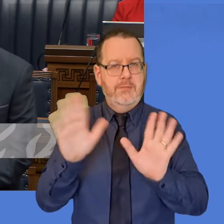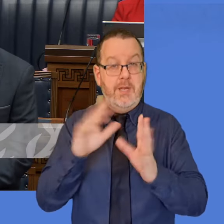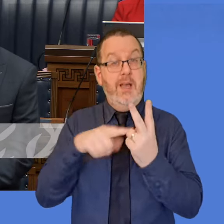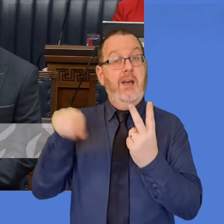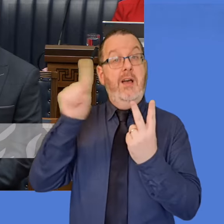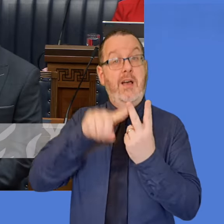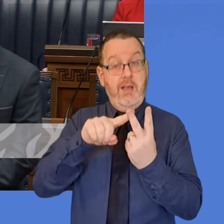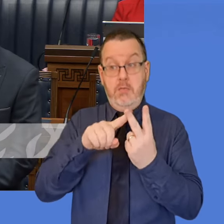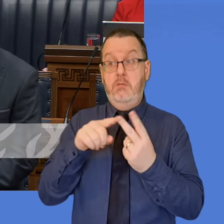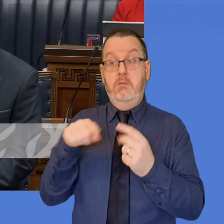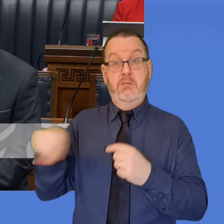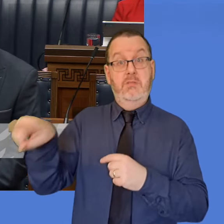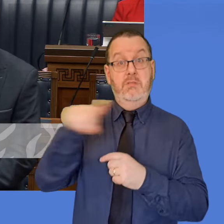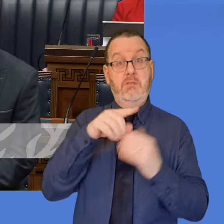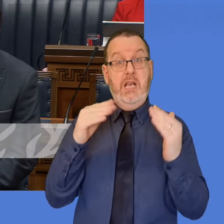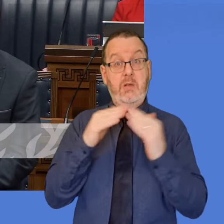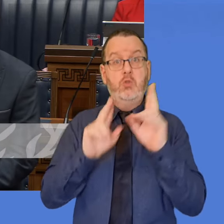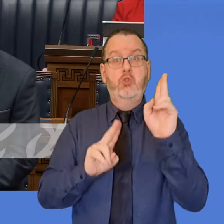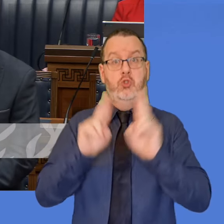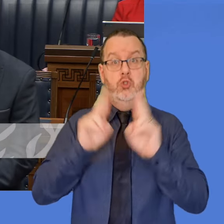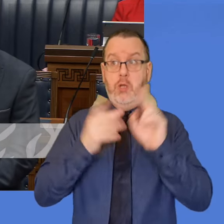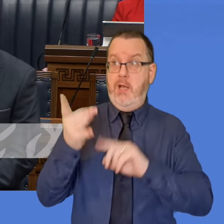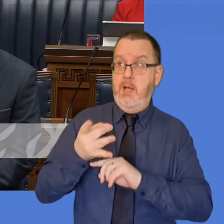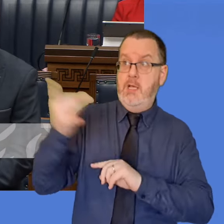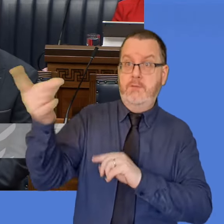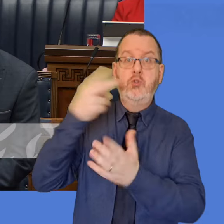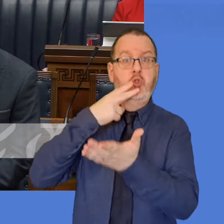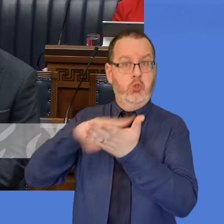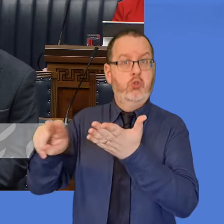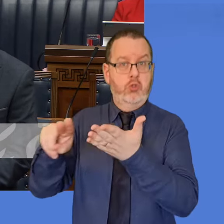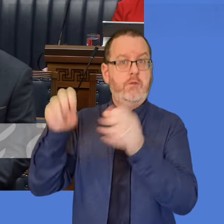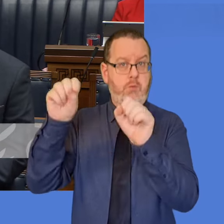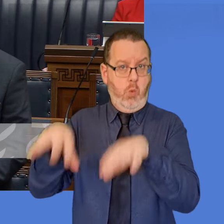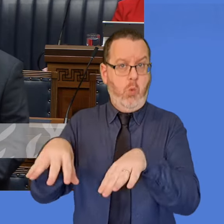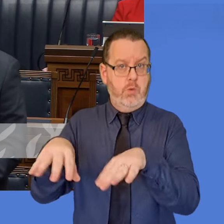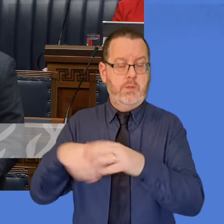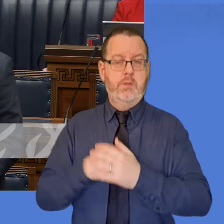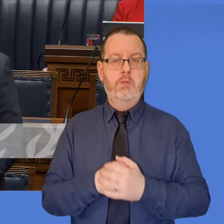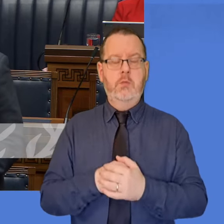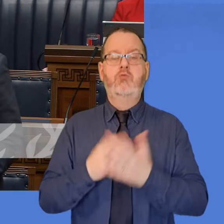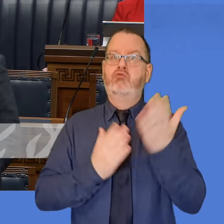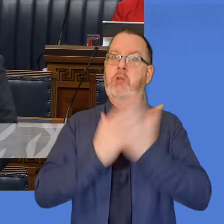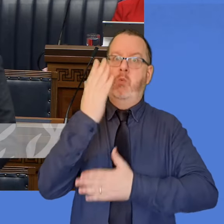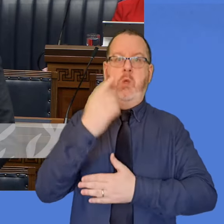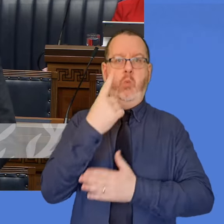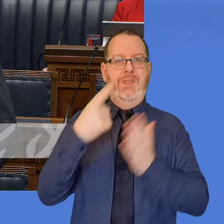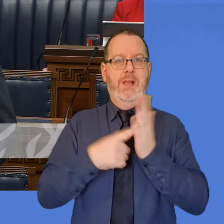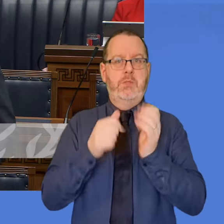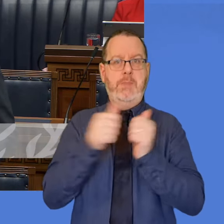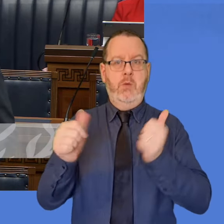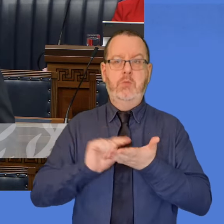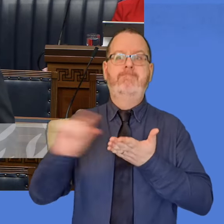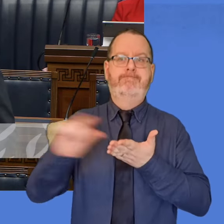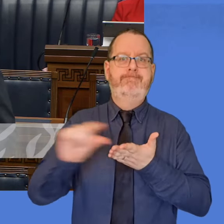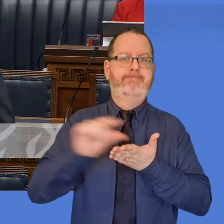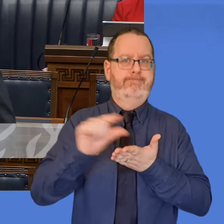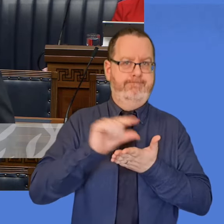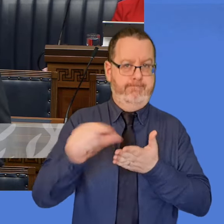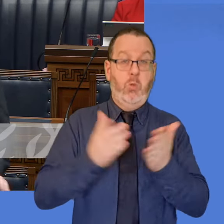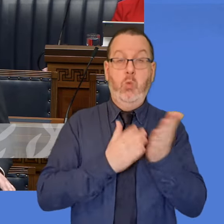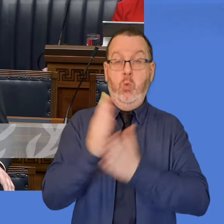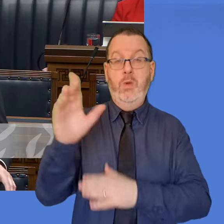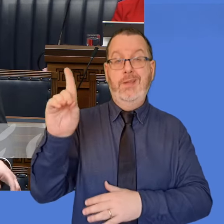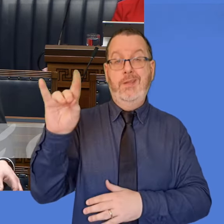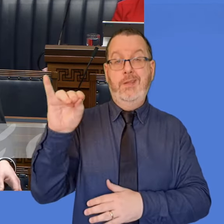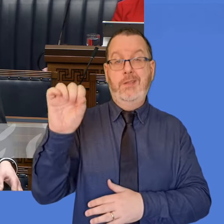that households should receive from their insurers. An immediate payment of £1,000 was made via district councils to provide